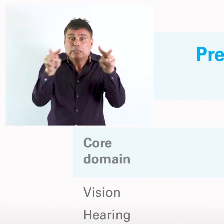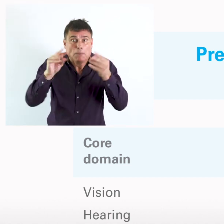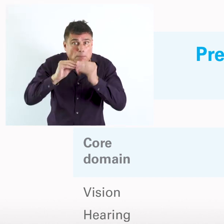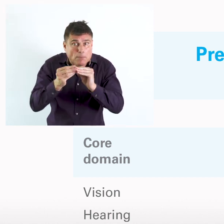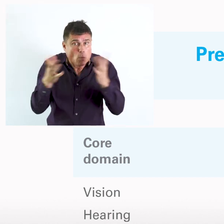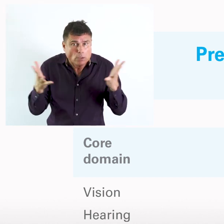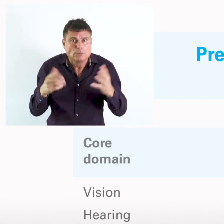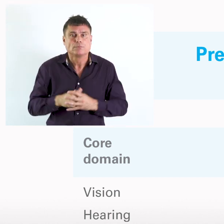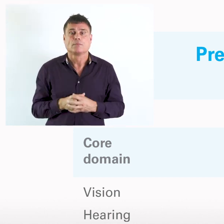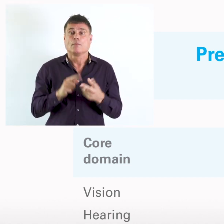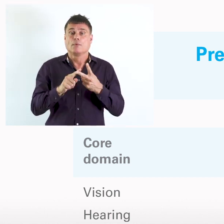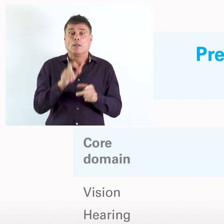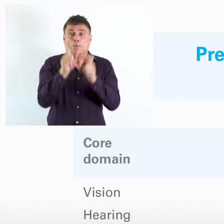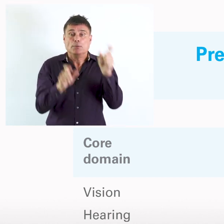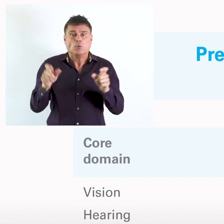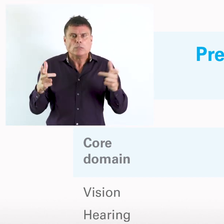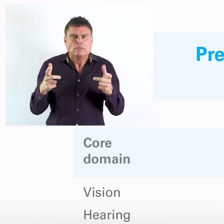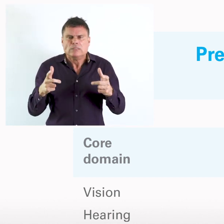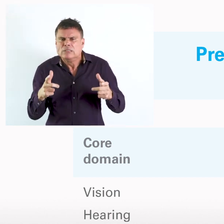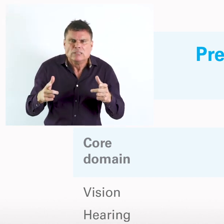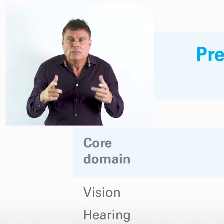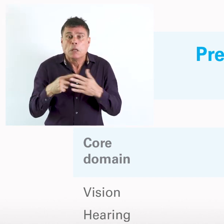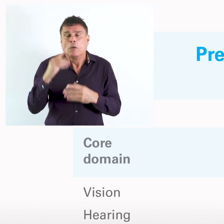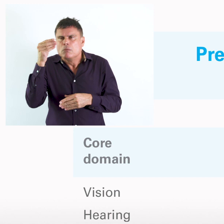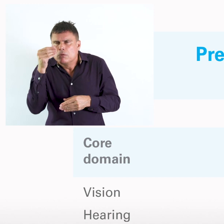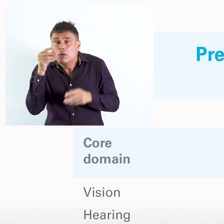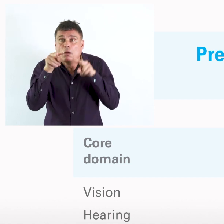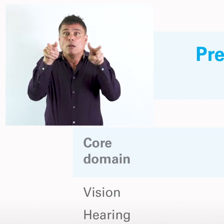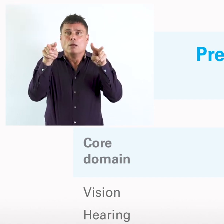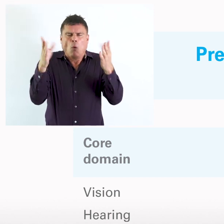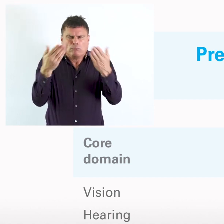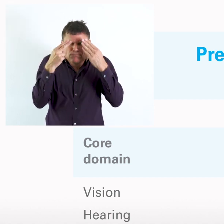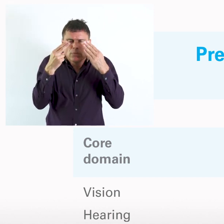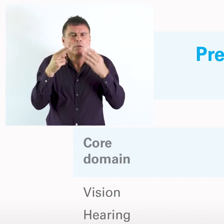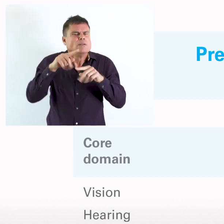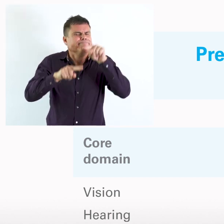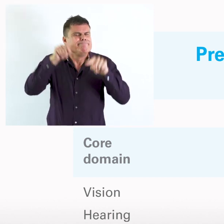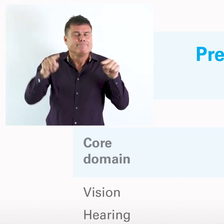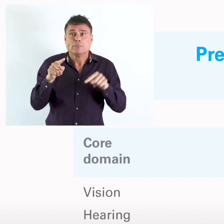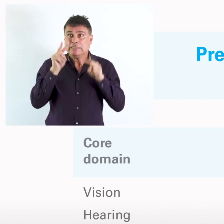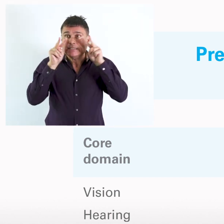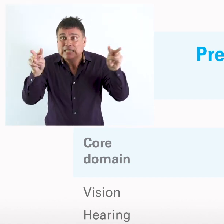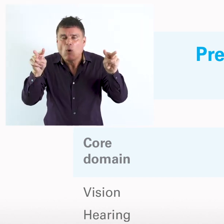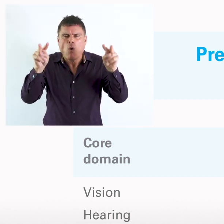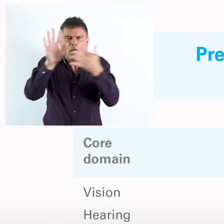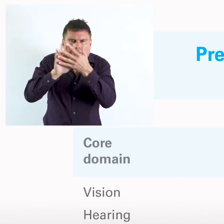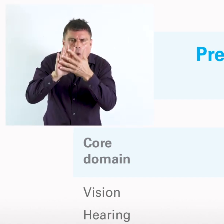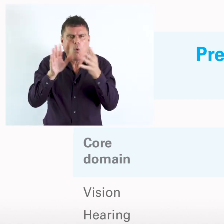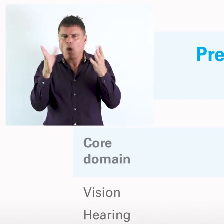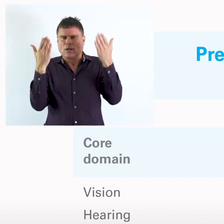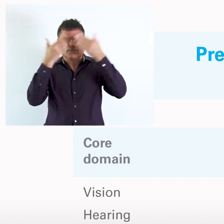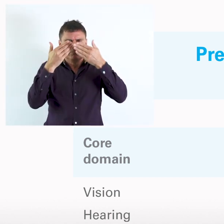about vision difficulties and people who have a lot of difficulty or worse, people who cannot